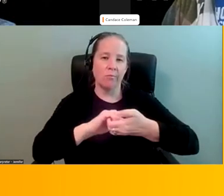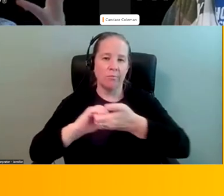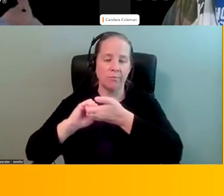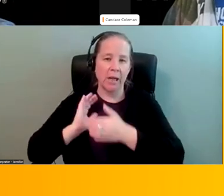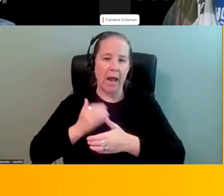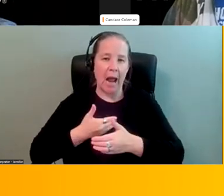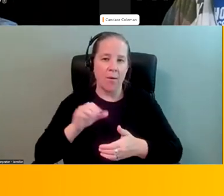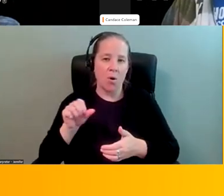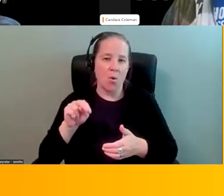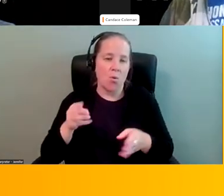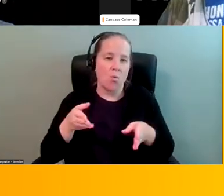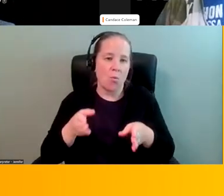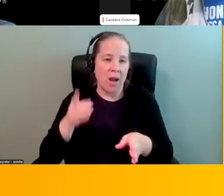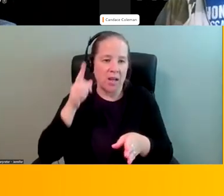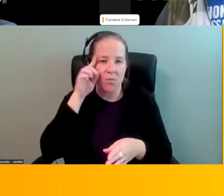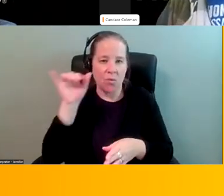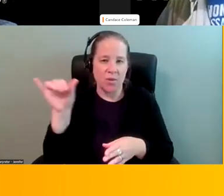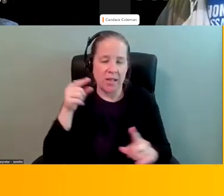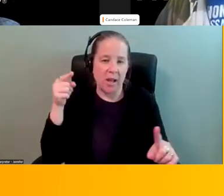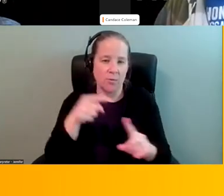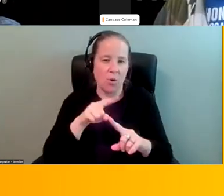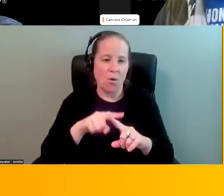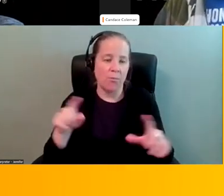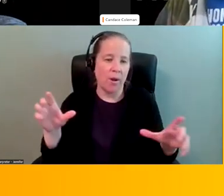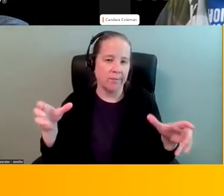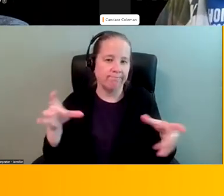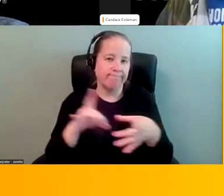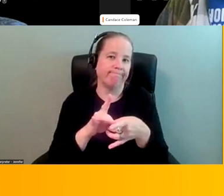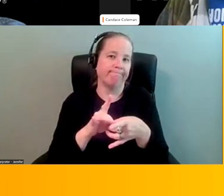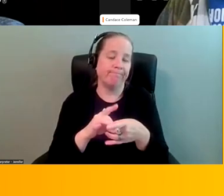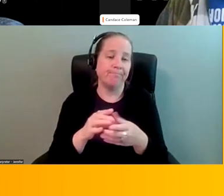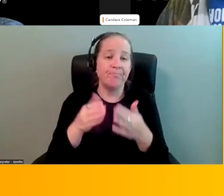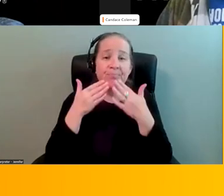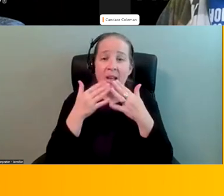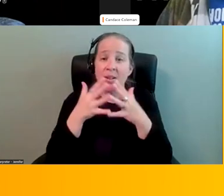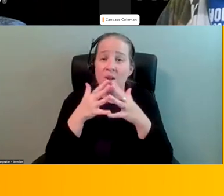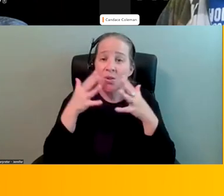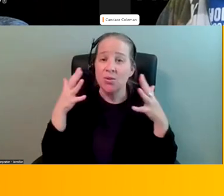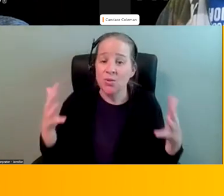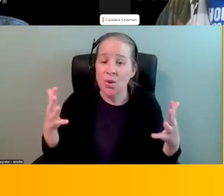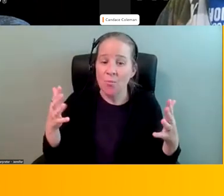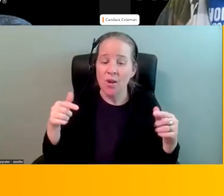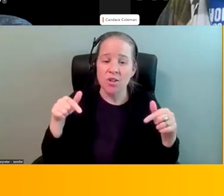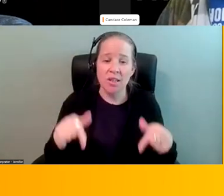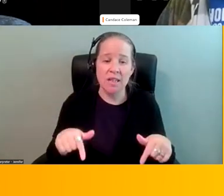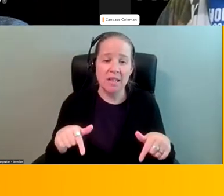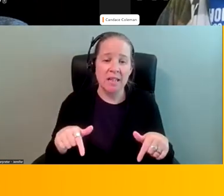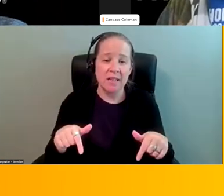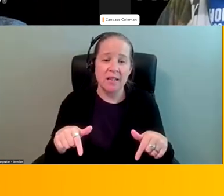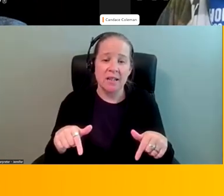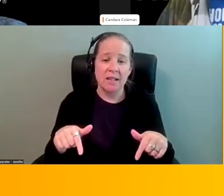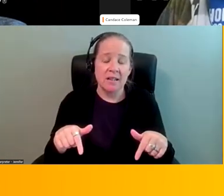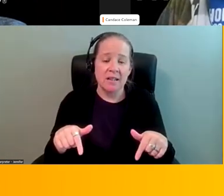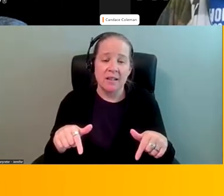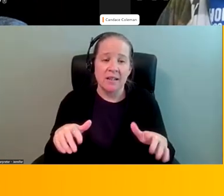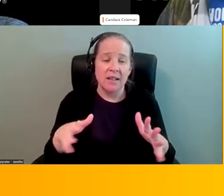for the same goal that it all kind of comes together well thank you so much i mean this is this is just wonderful it